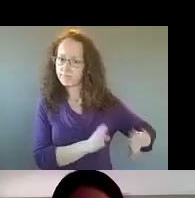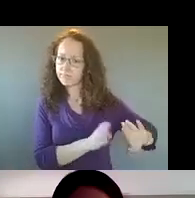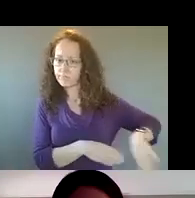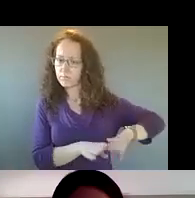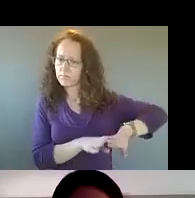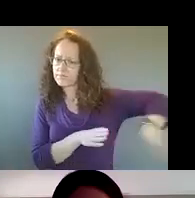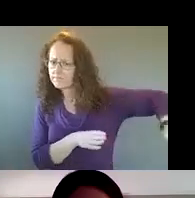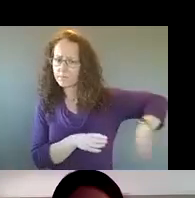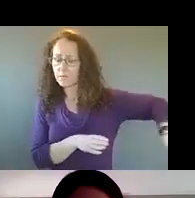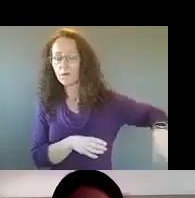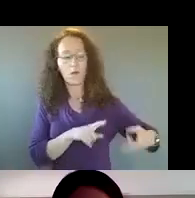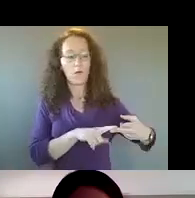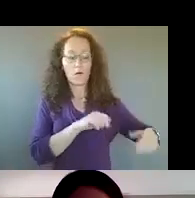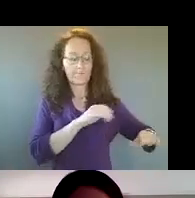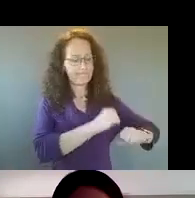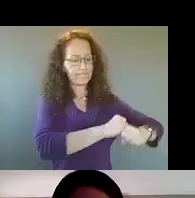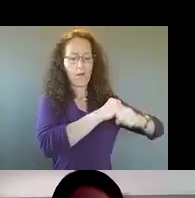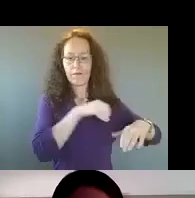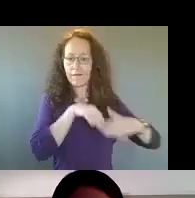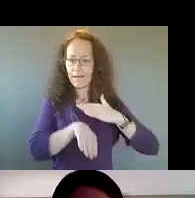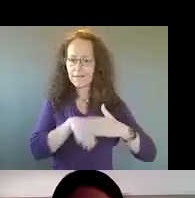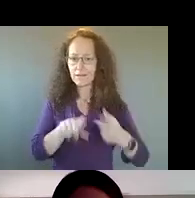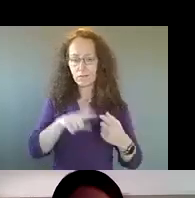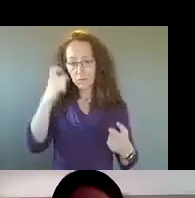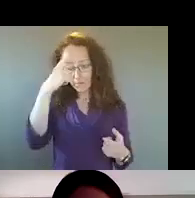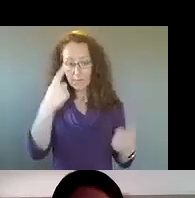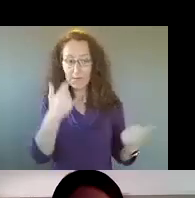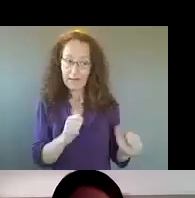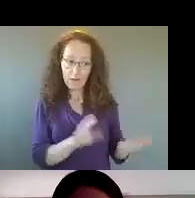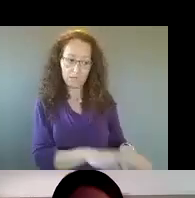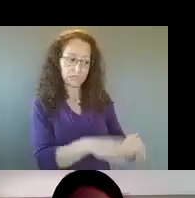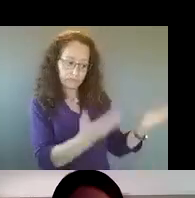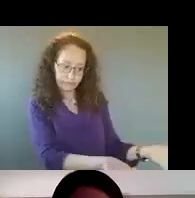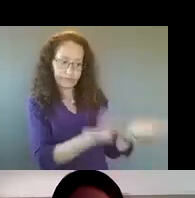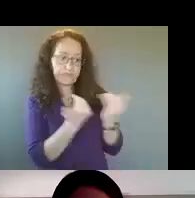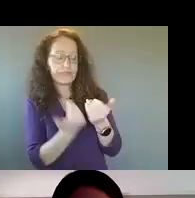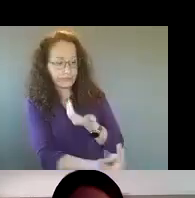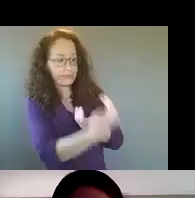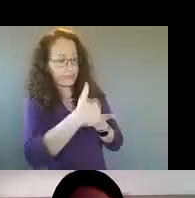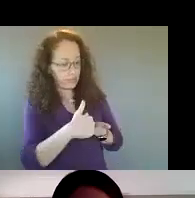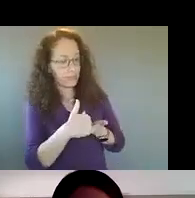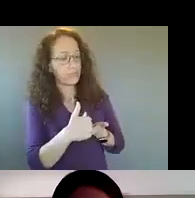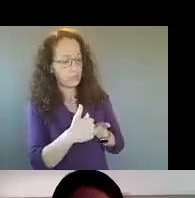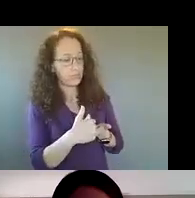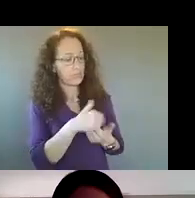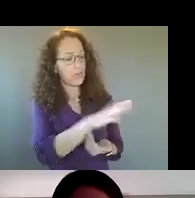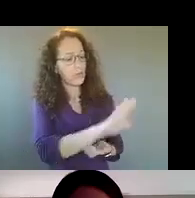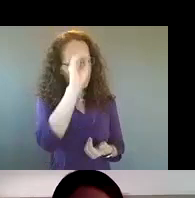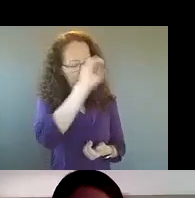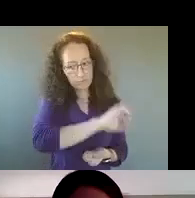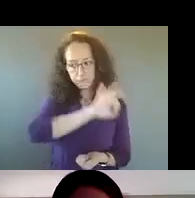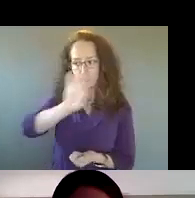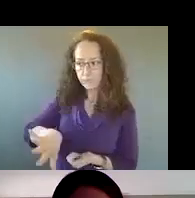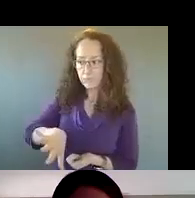um, to government and other institutions have an opportunity to participate and weigh in. Um, and really it's meant to be a signal,